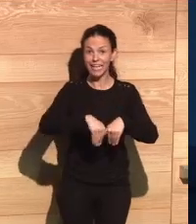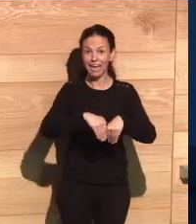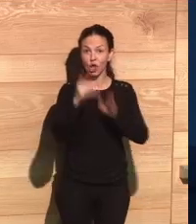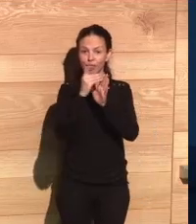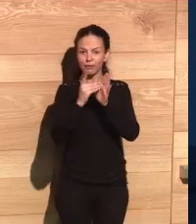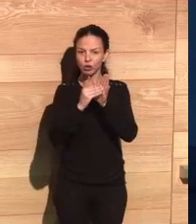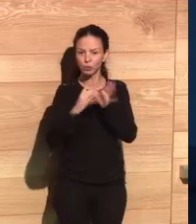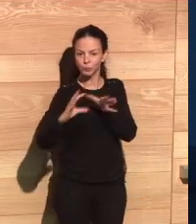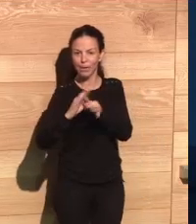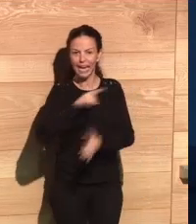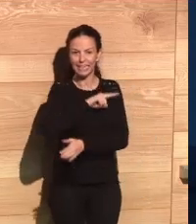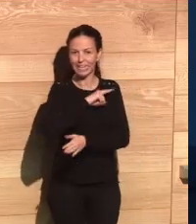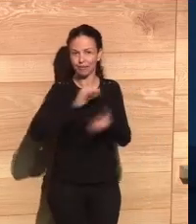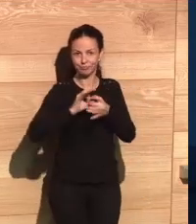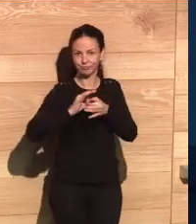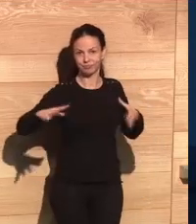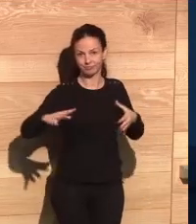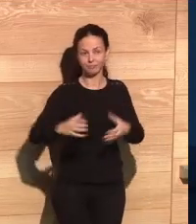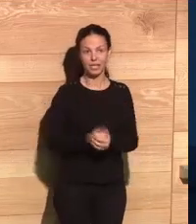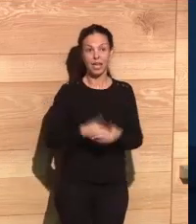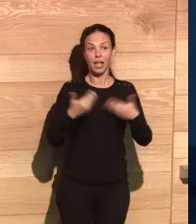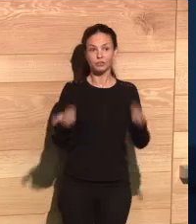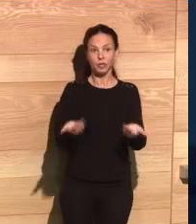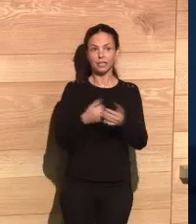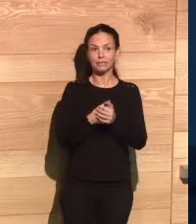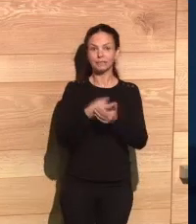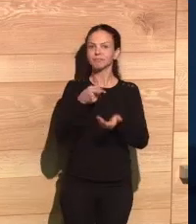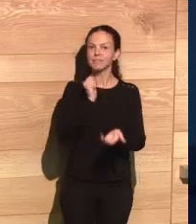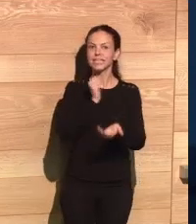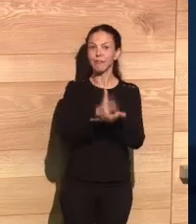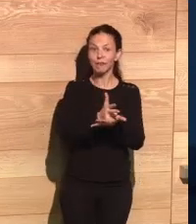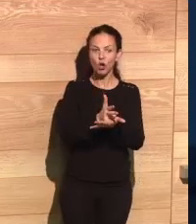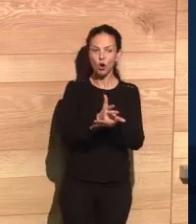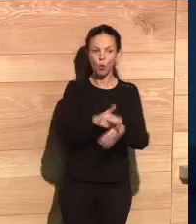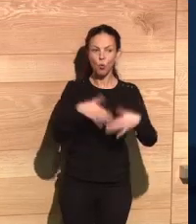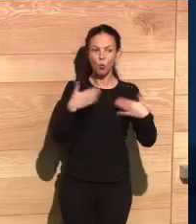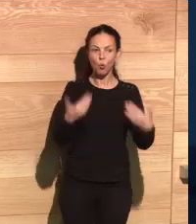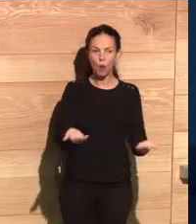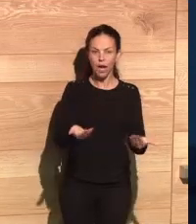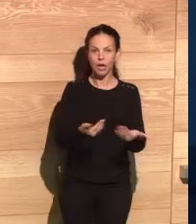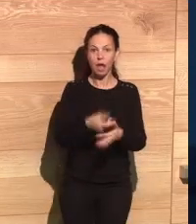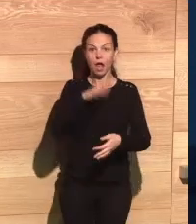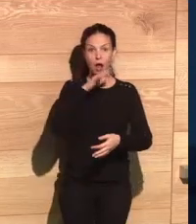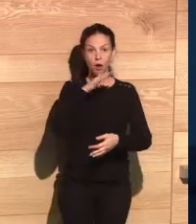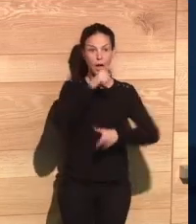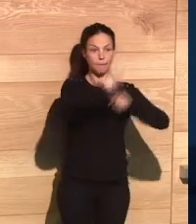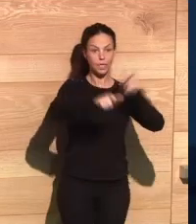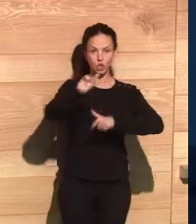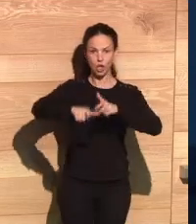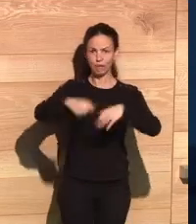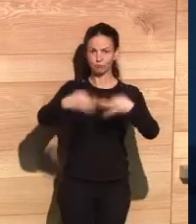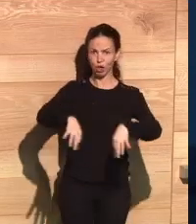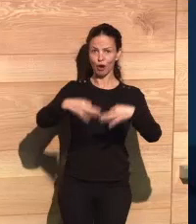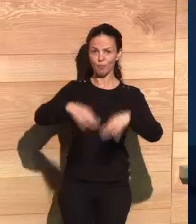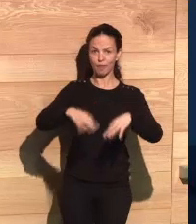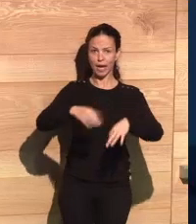policies we might have, we will not have an ethical handling of data. So part of the challenge is how